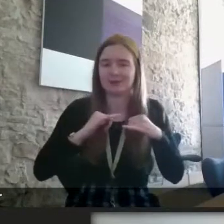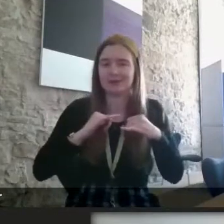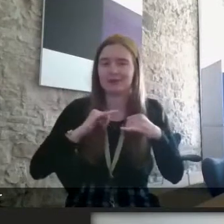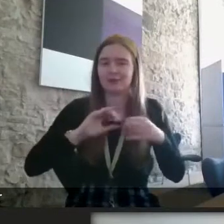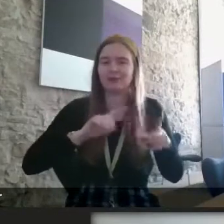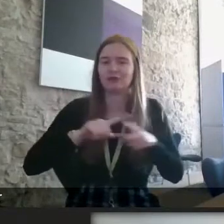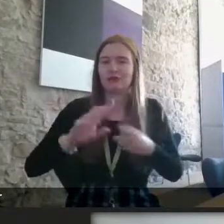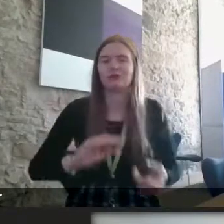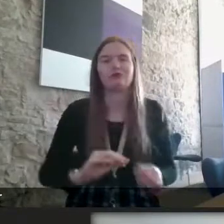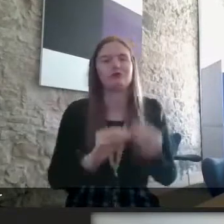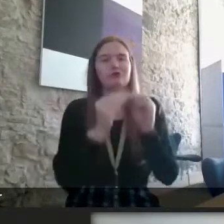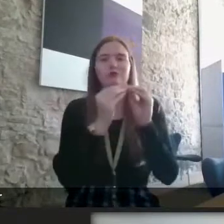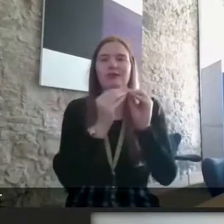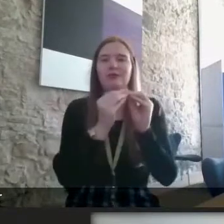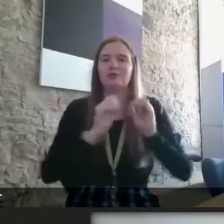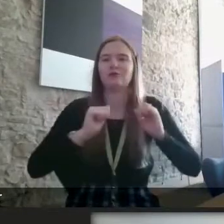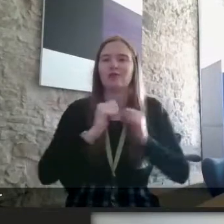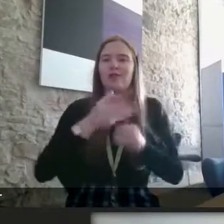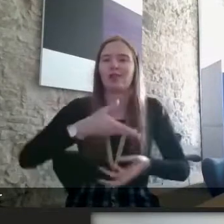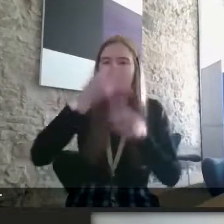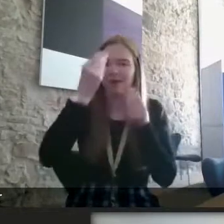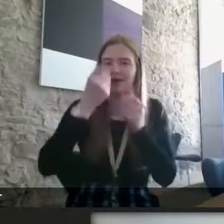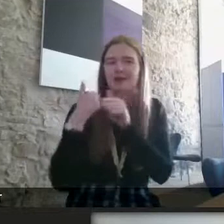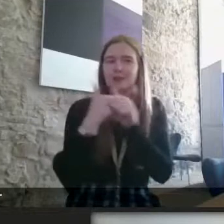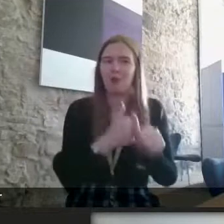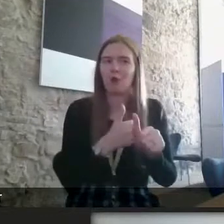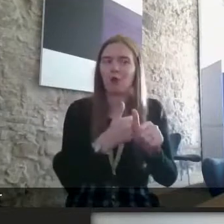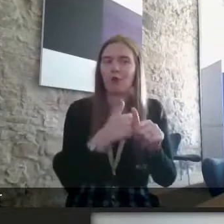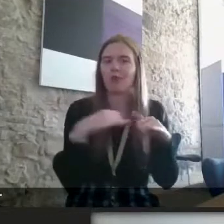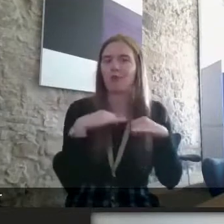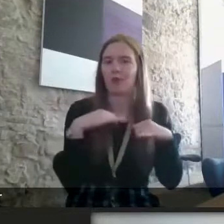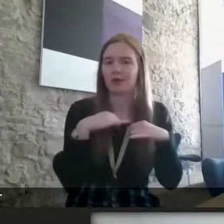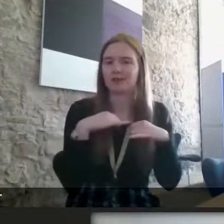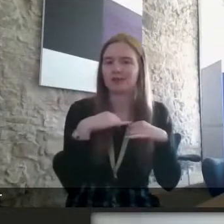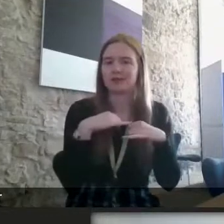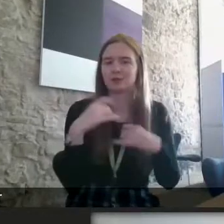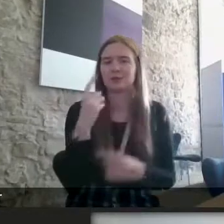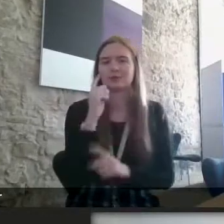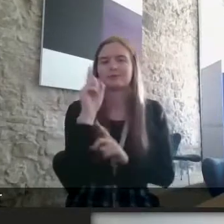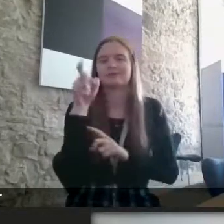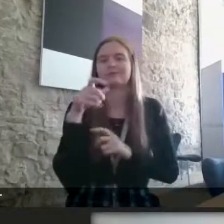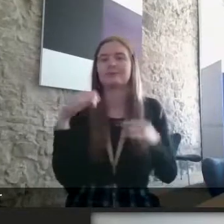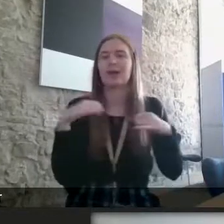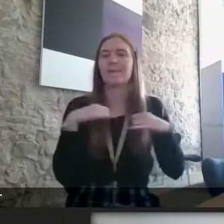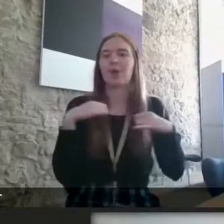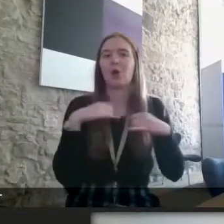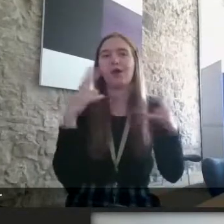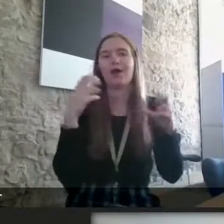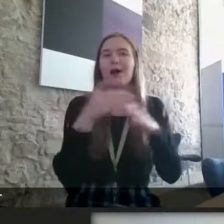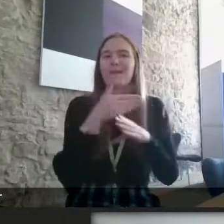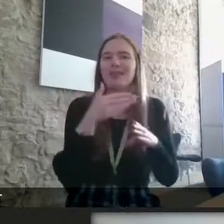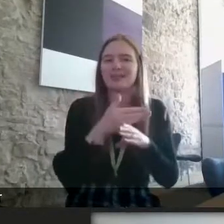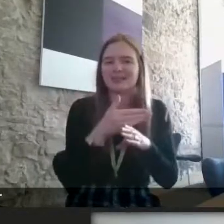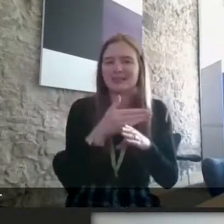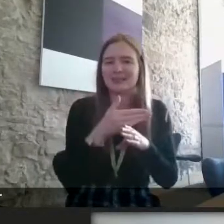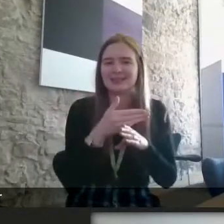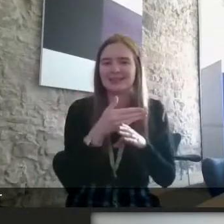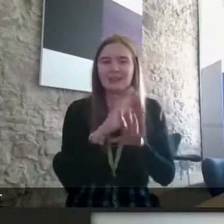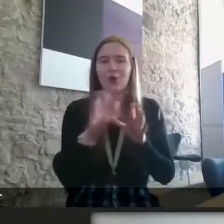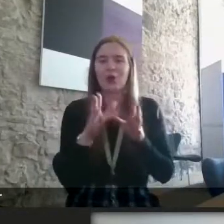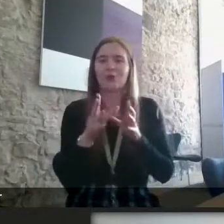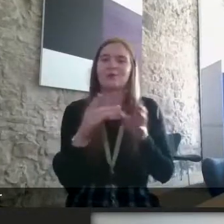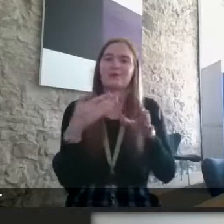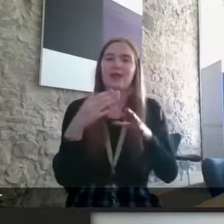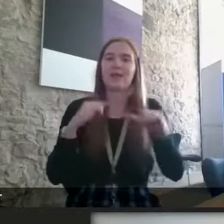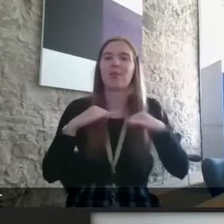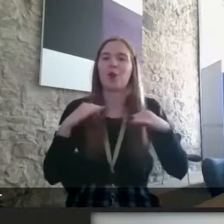learning and the support with employers and we've kind of coined it as employer ability rather than employability so